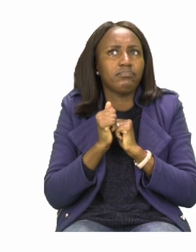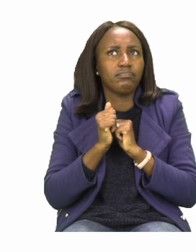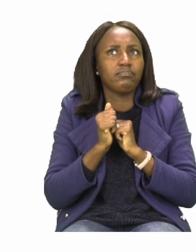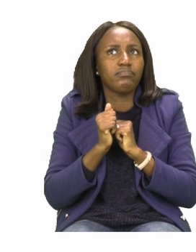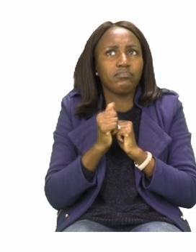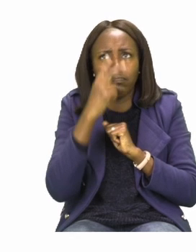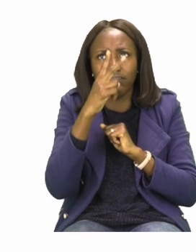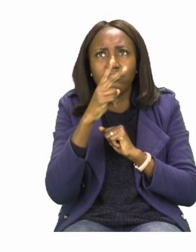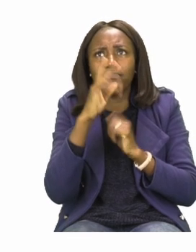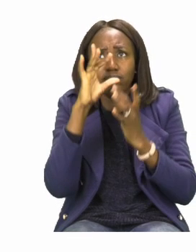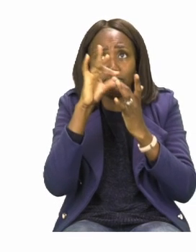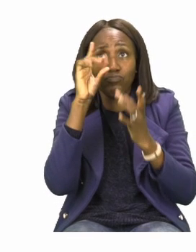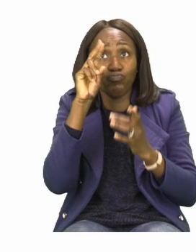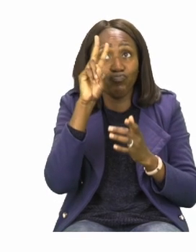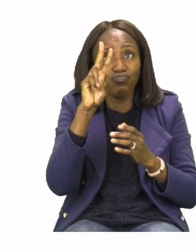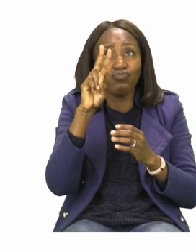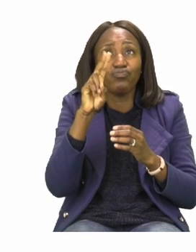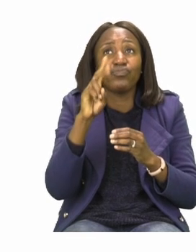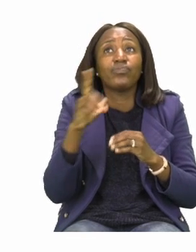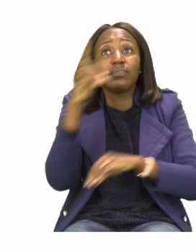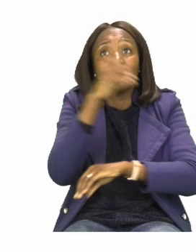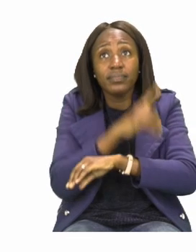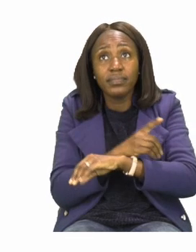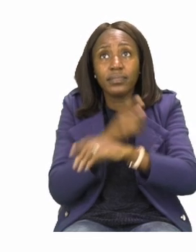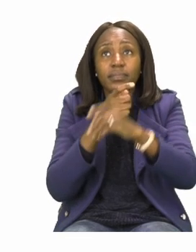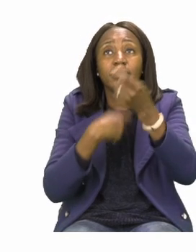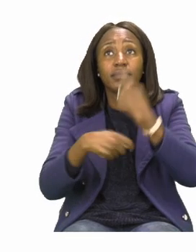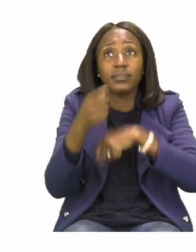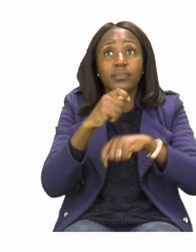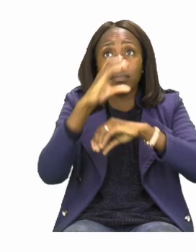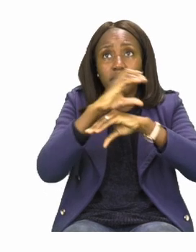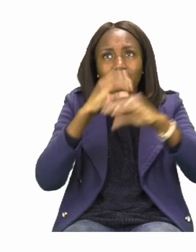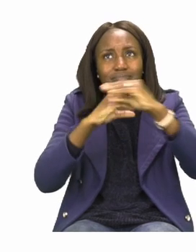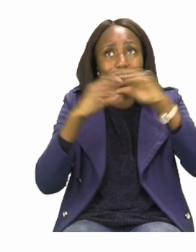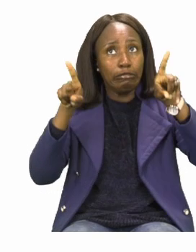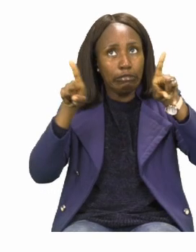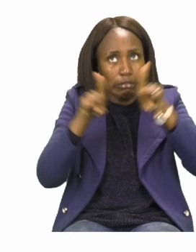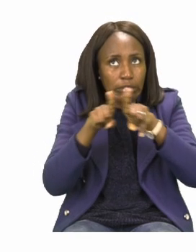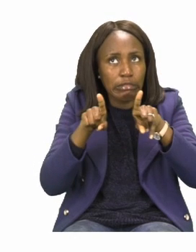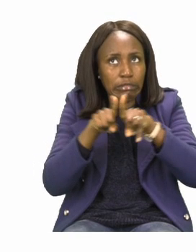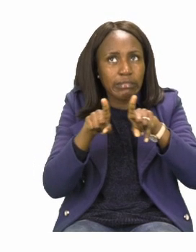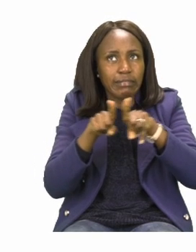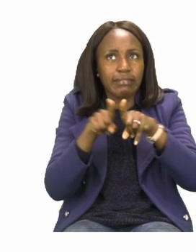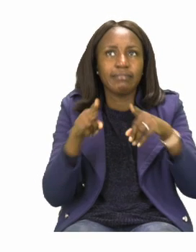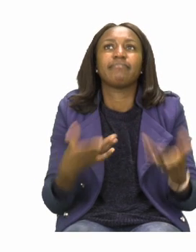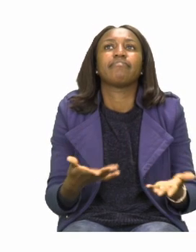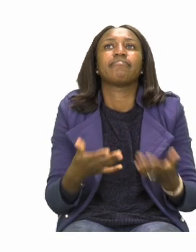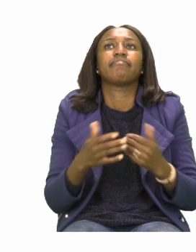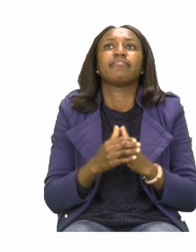days that the bricks were sold, the same amount.